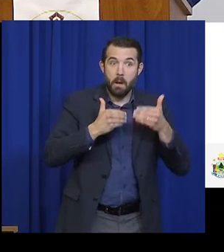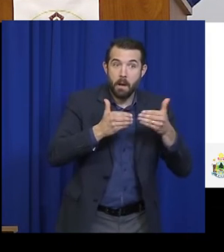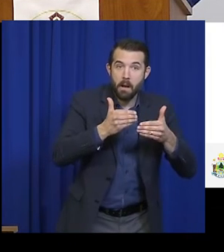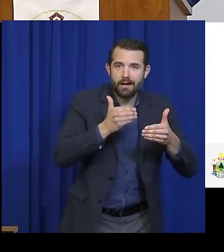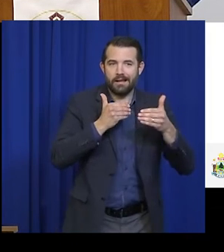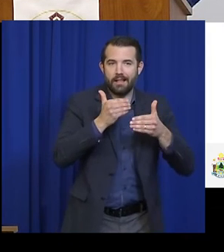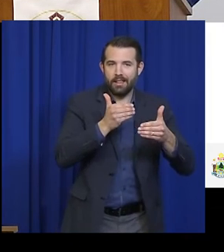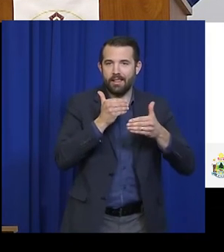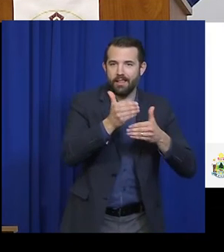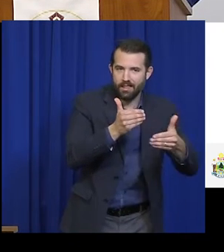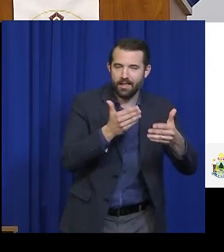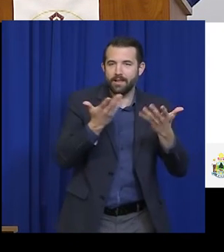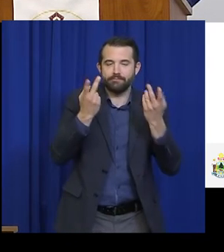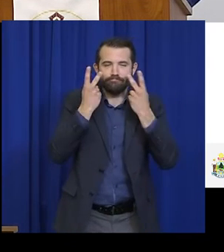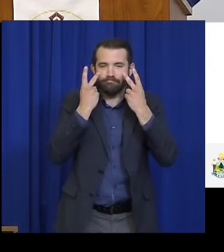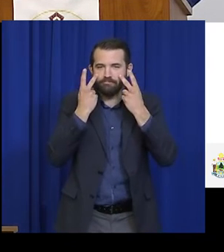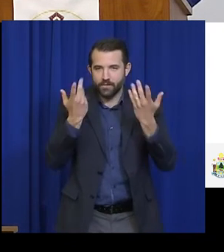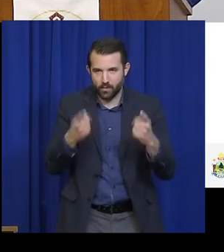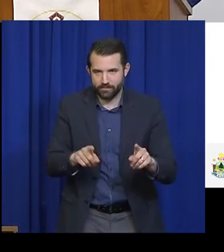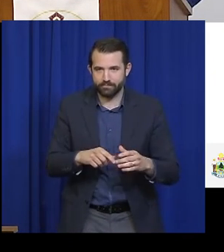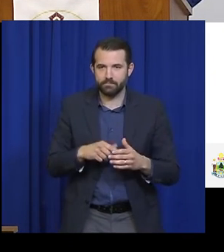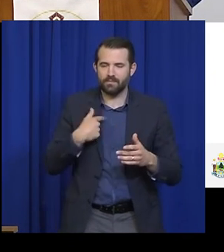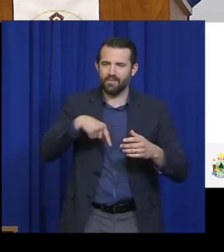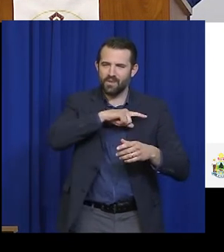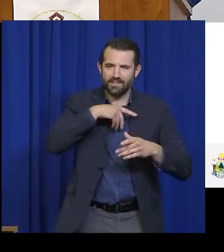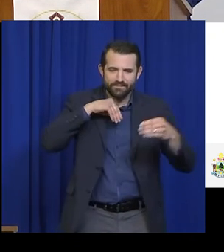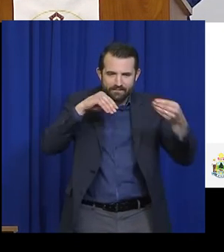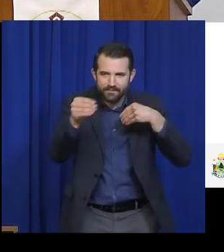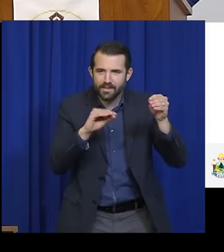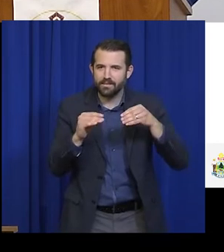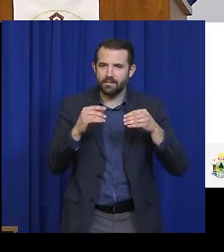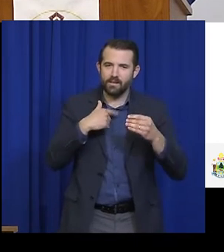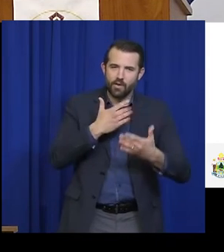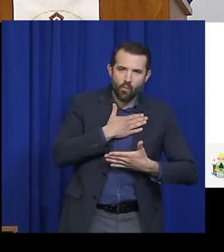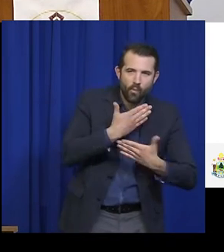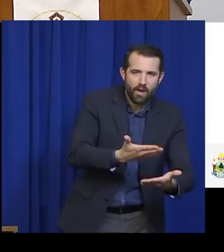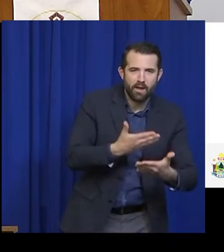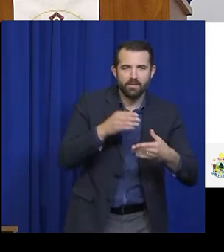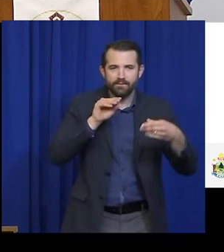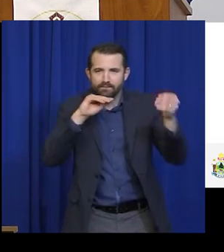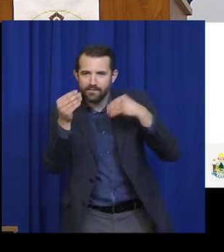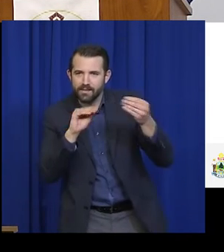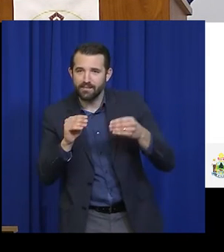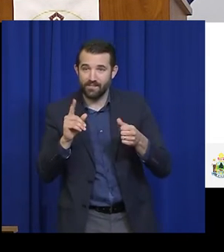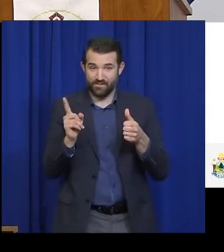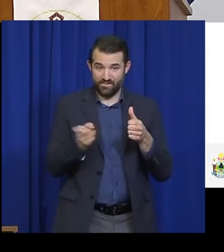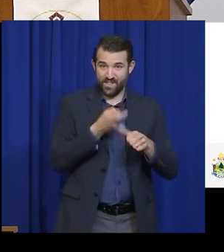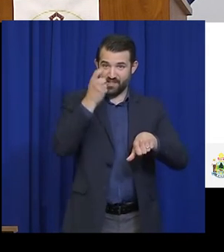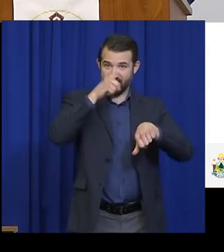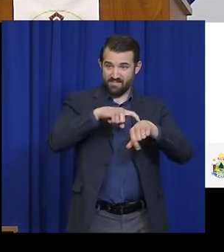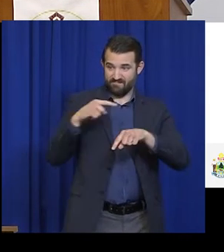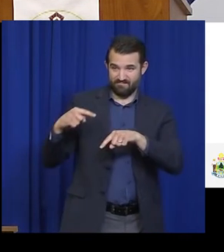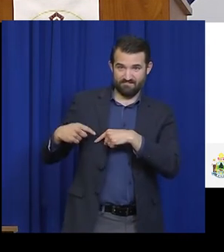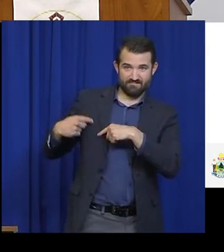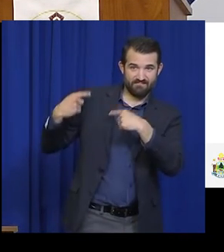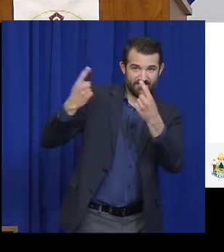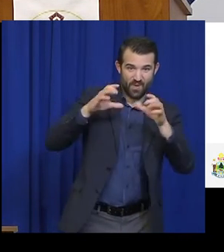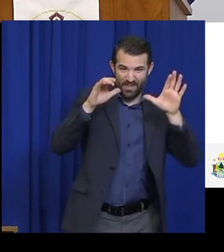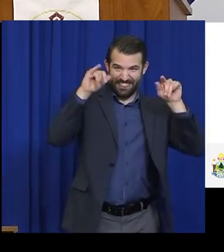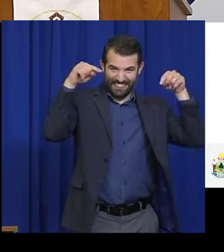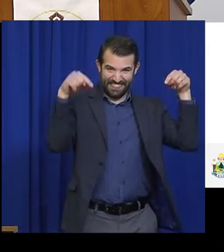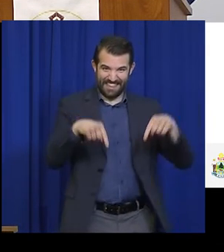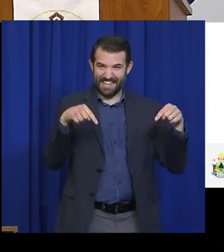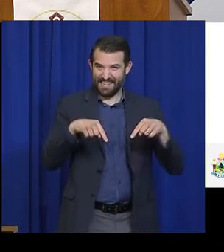greets us with each new day. No one's ever done this before. There's no pandemic playbook,